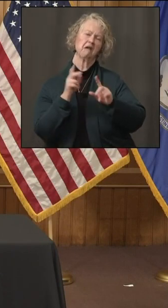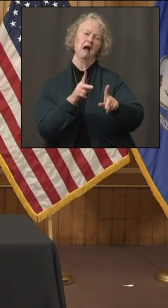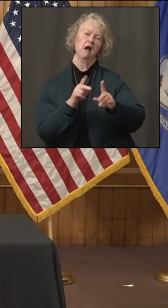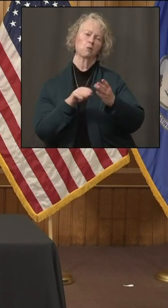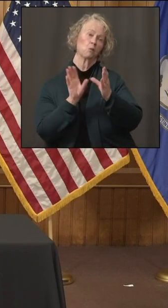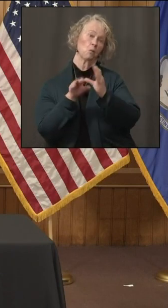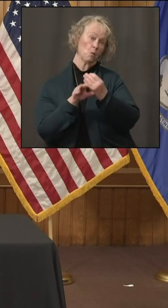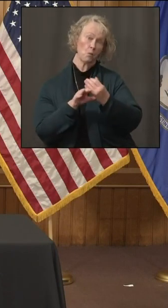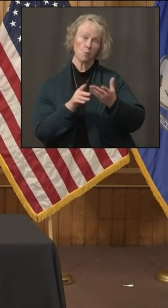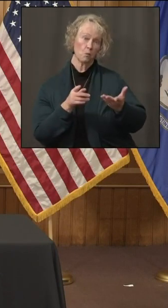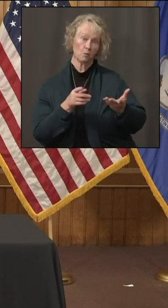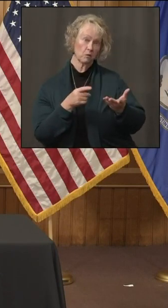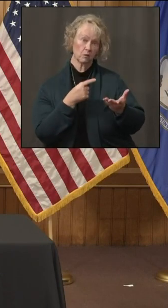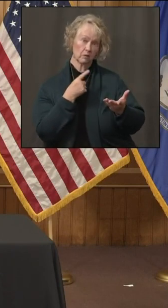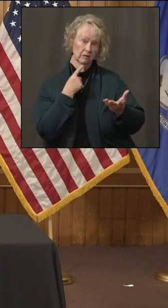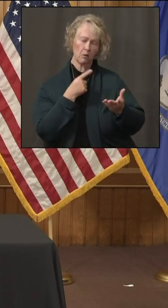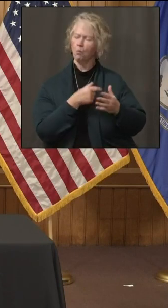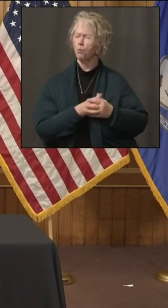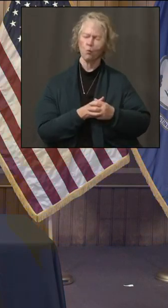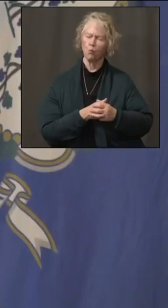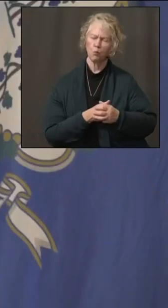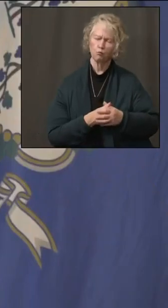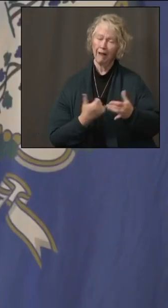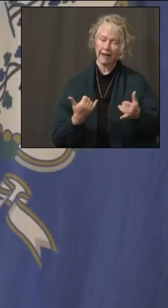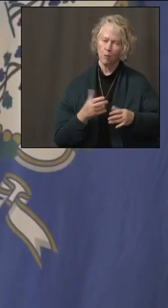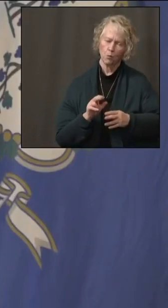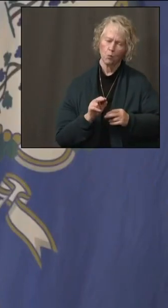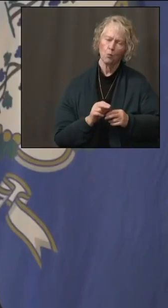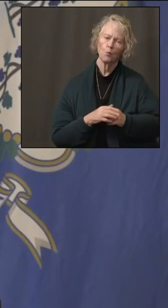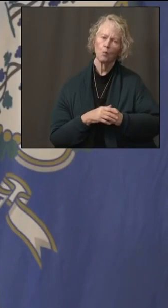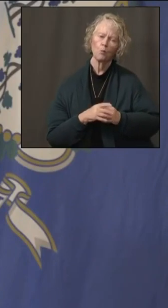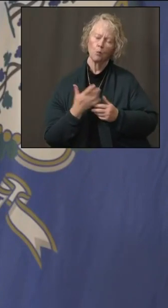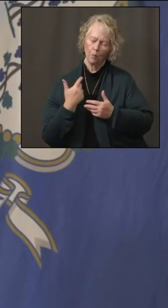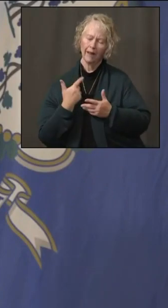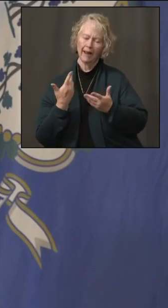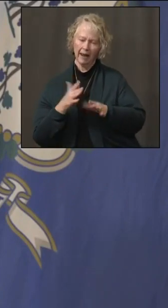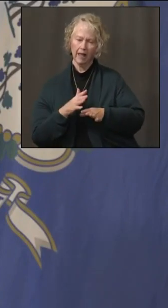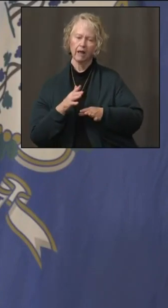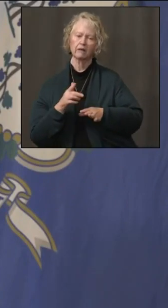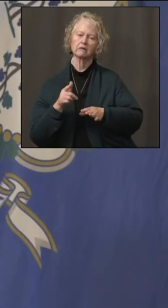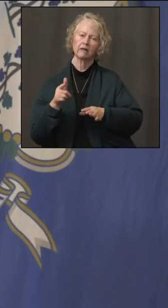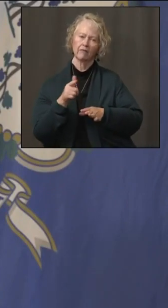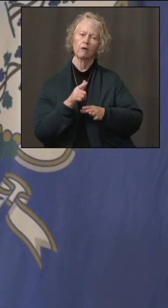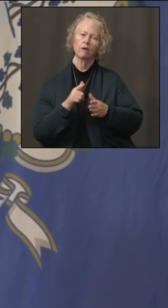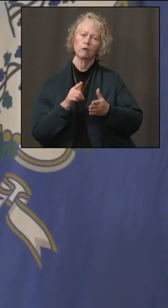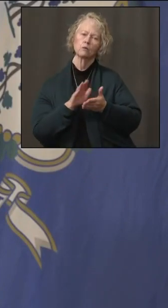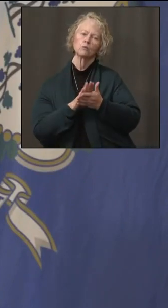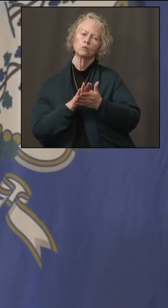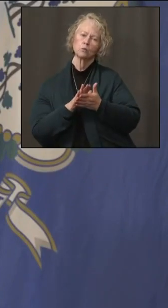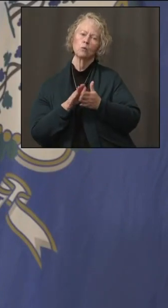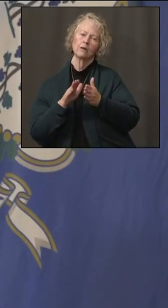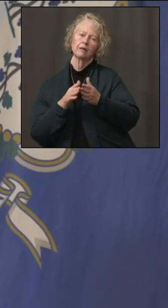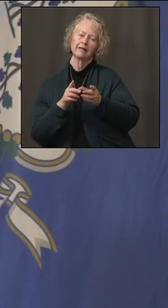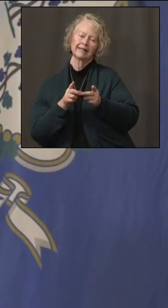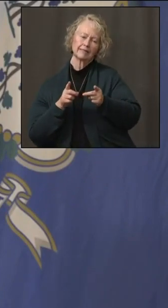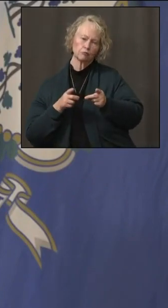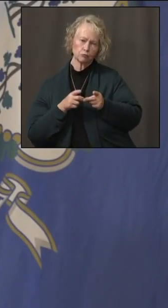go ahead and move back to remote? No, not at this point. We still left that up to the judgment of the school districts themselves.